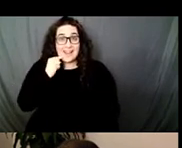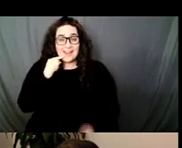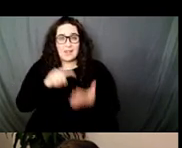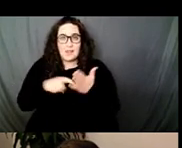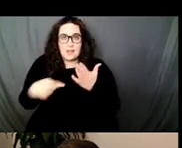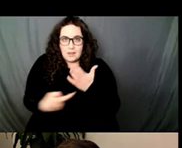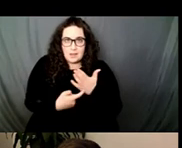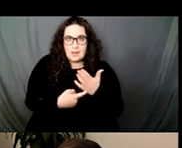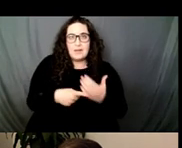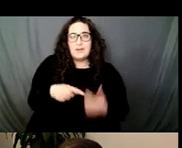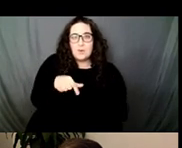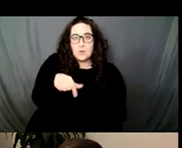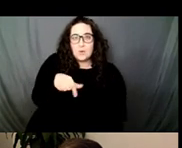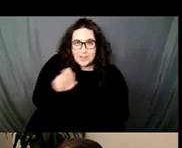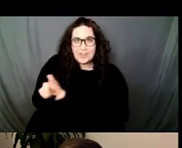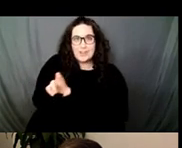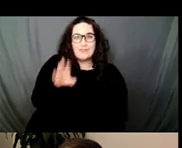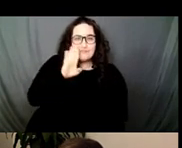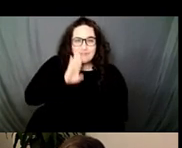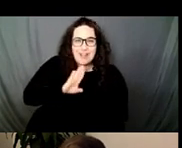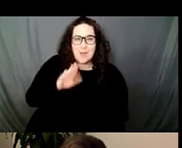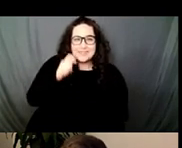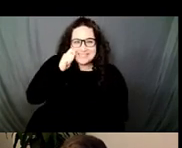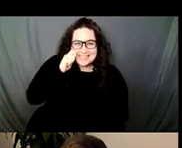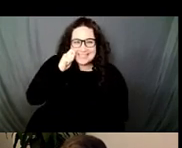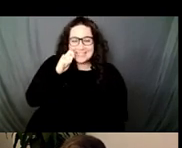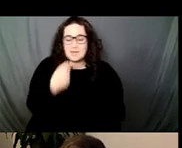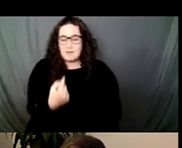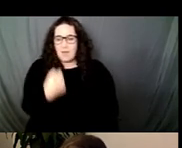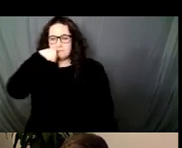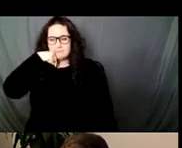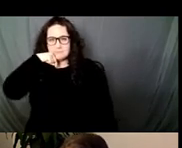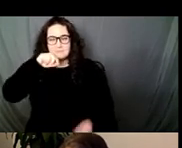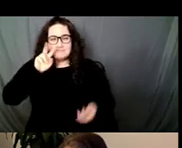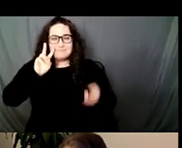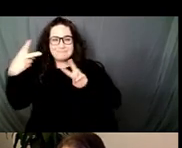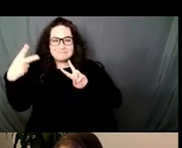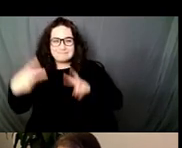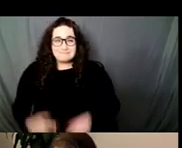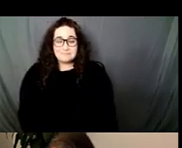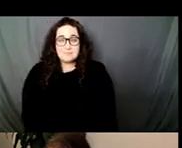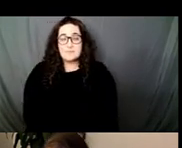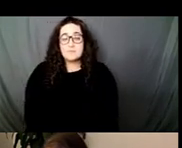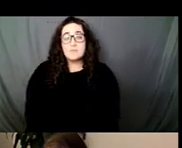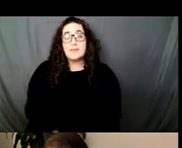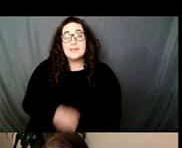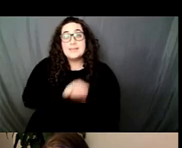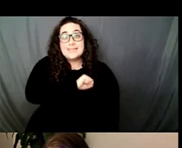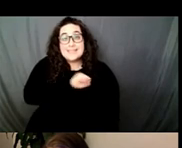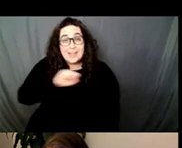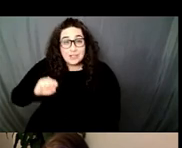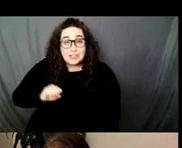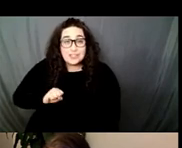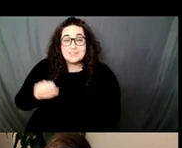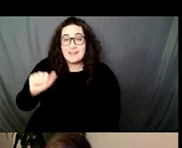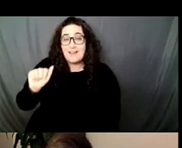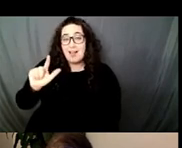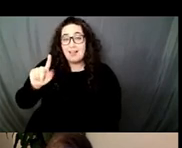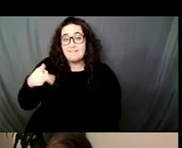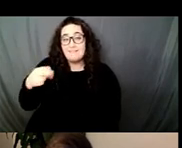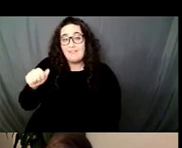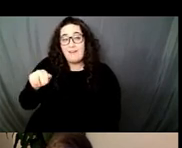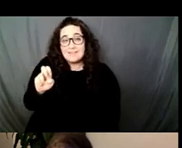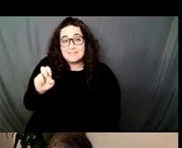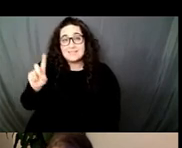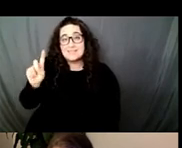homophobic and anti-art members of the U.S. like Senator Alphonse D'Amato of New York and Ted Stevens of Alaska,